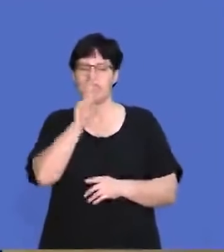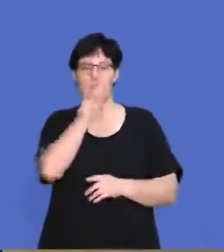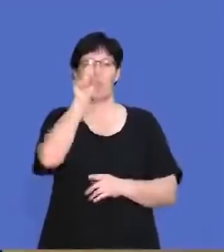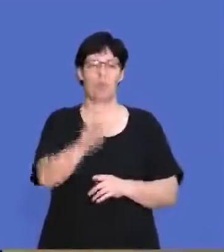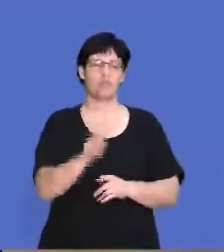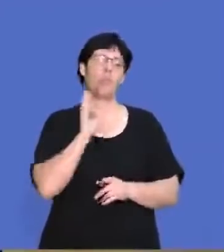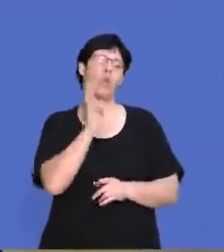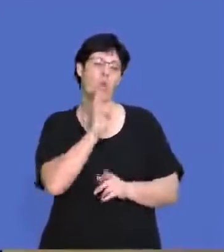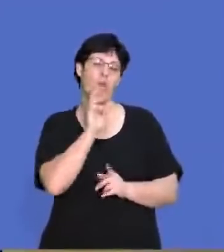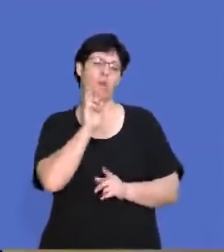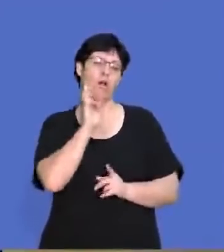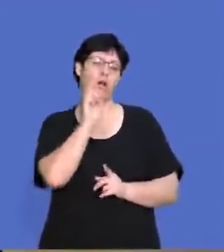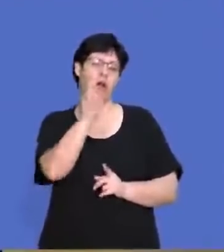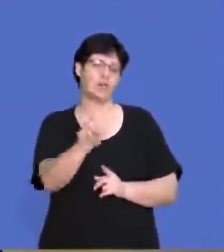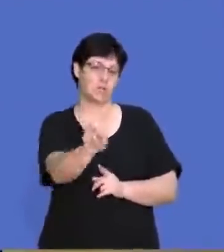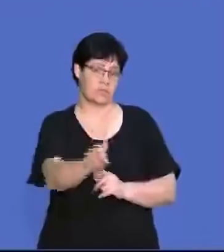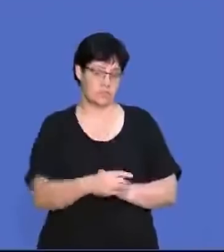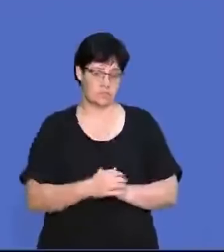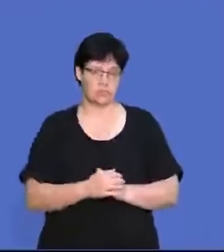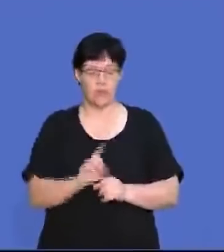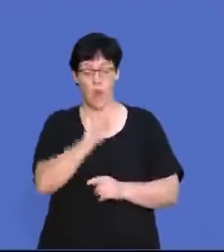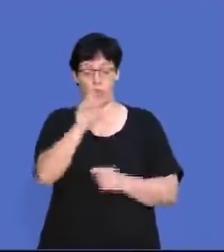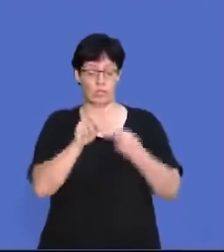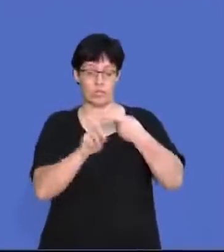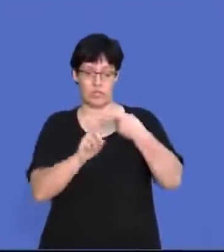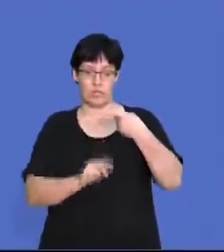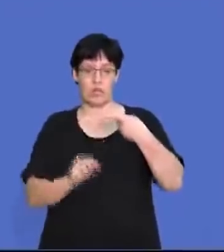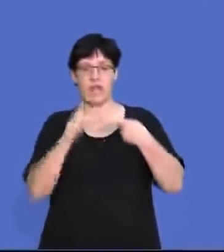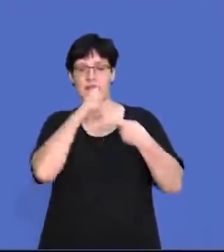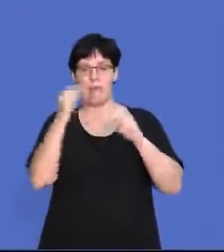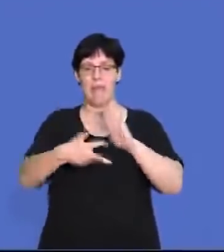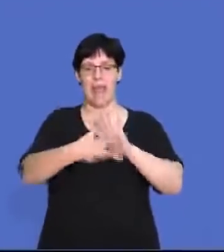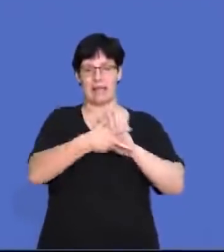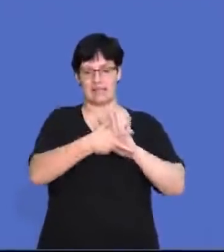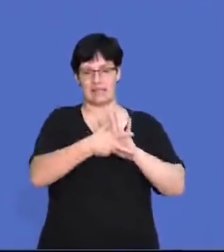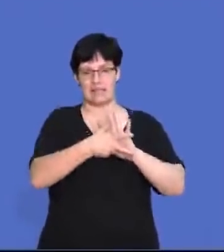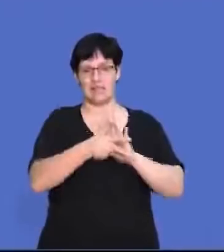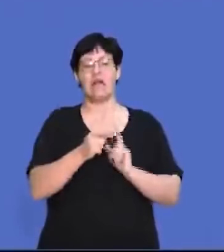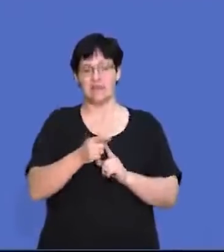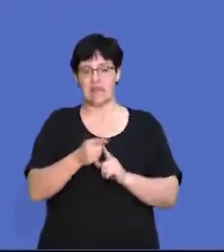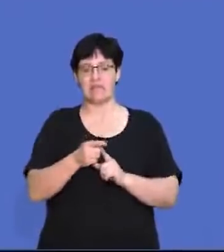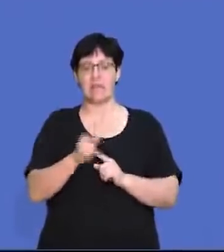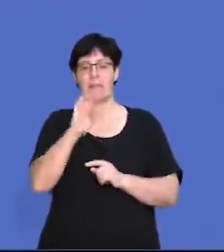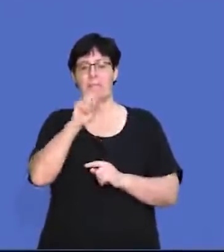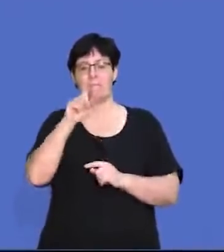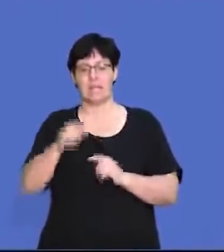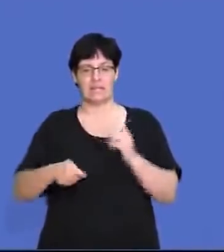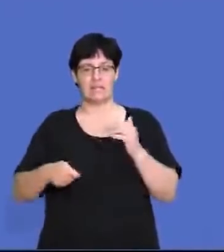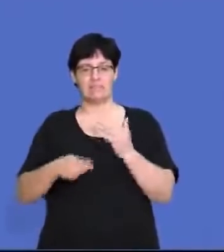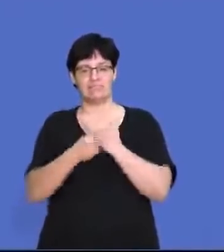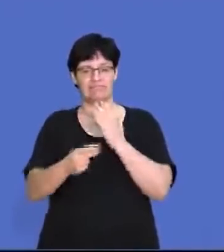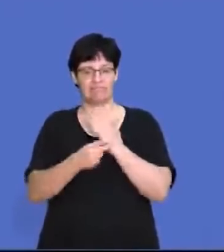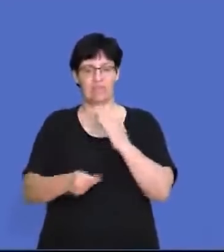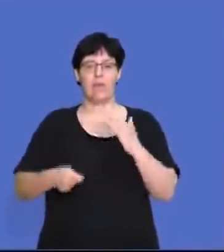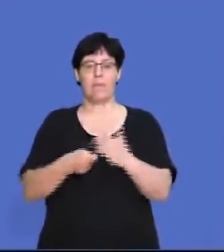the question is going to ask from us. So the first question is, name the act that Meat Market Limited is